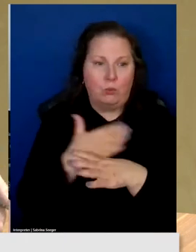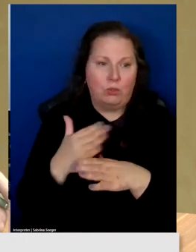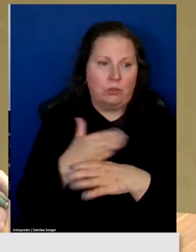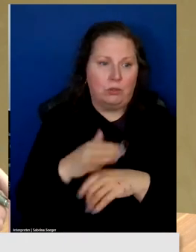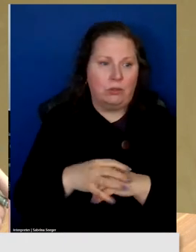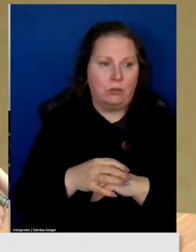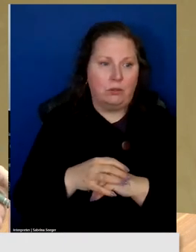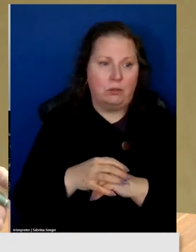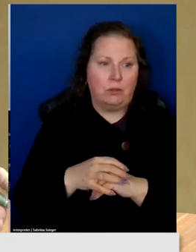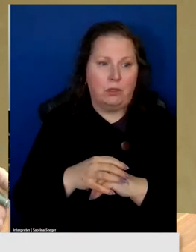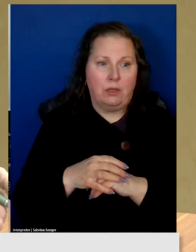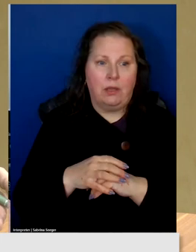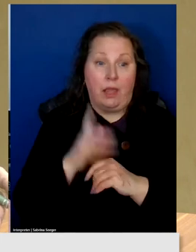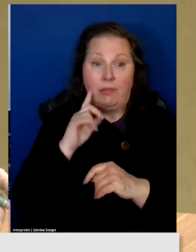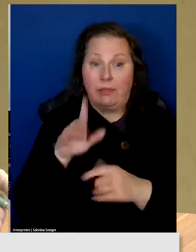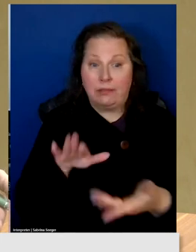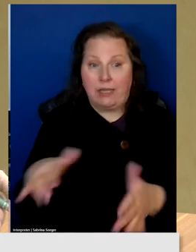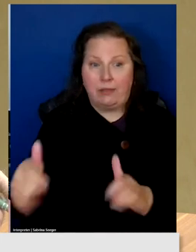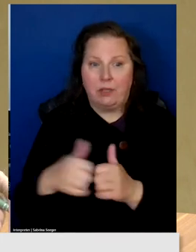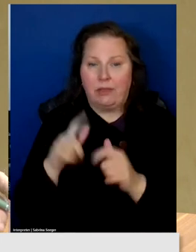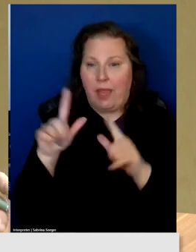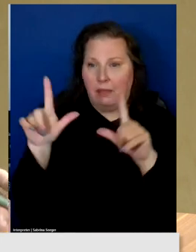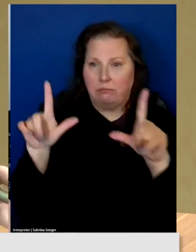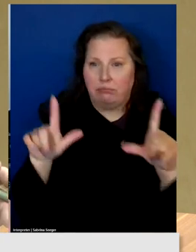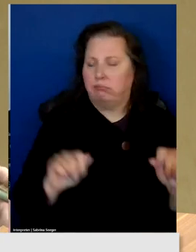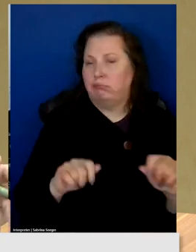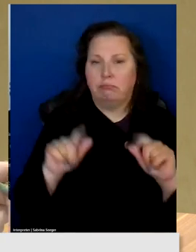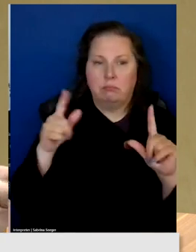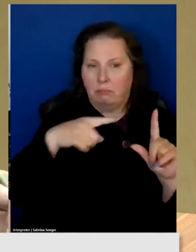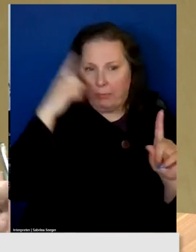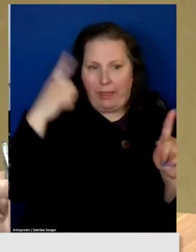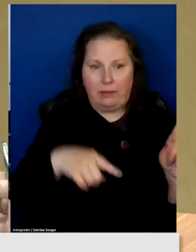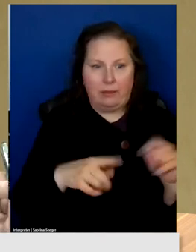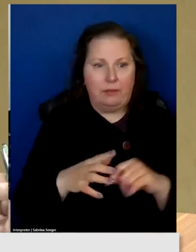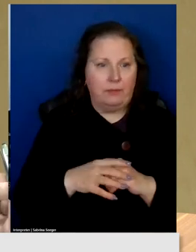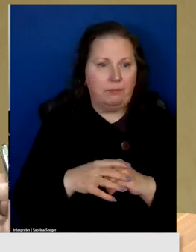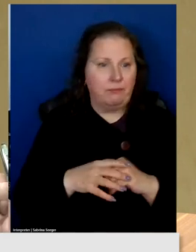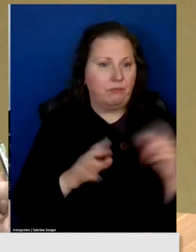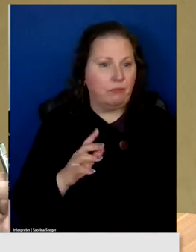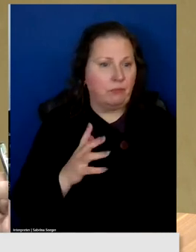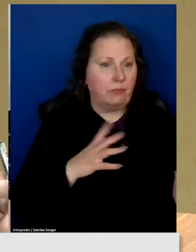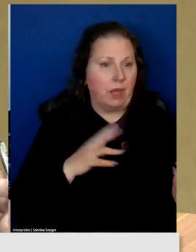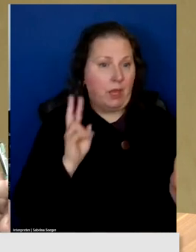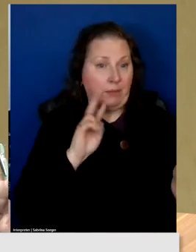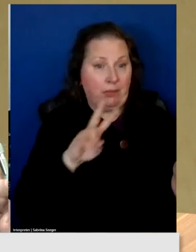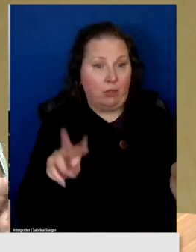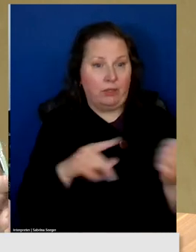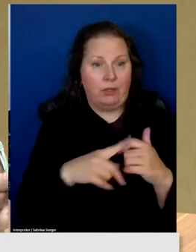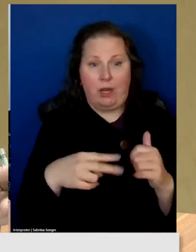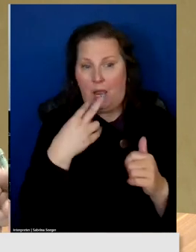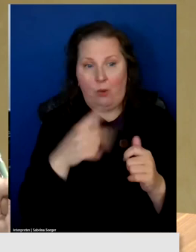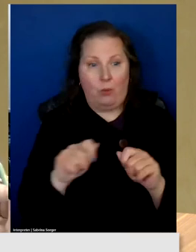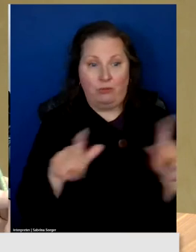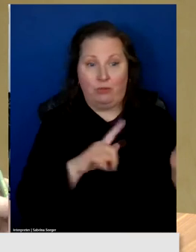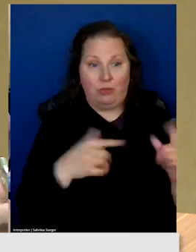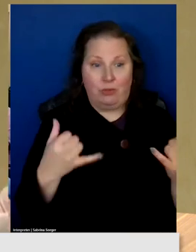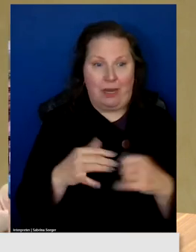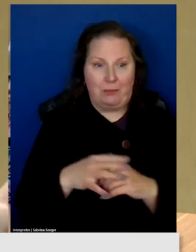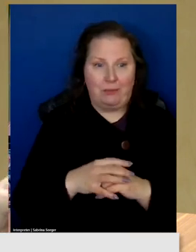out or is that a, the screen keeps going black. Oh, I've been looking at you. I'll watch the screen now.